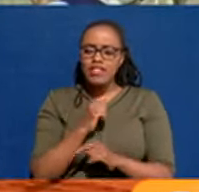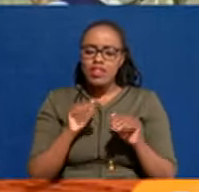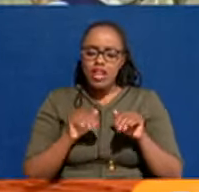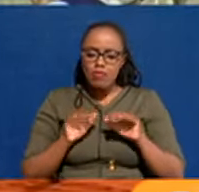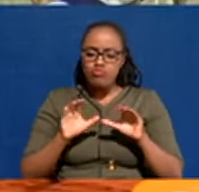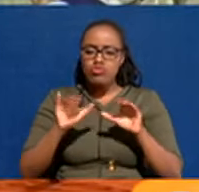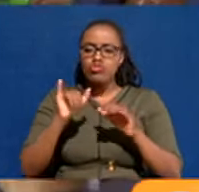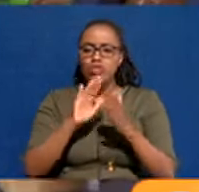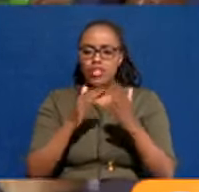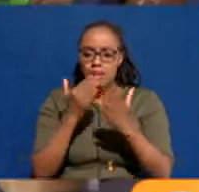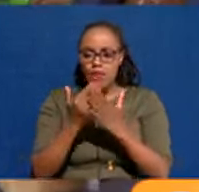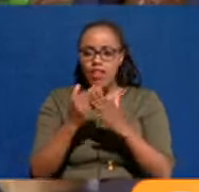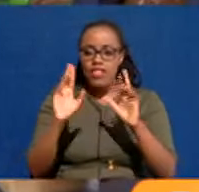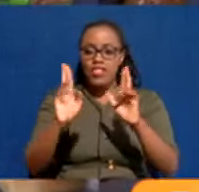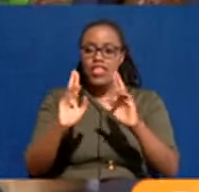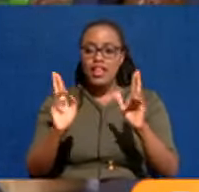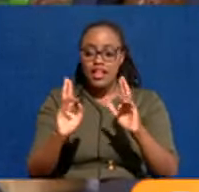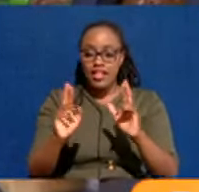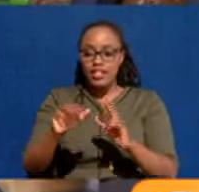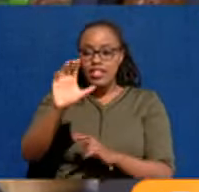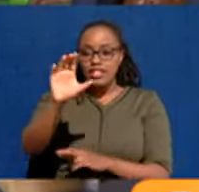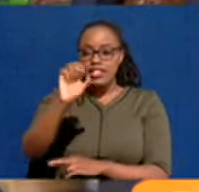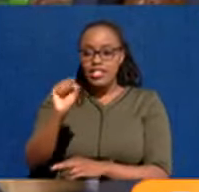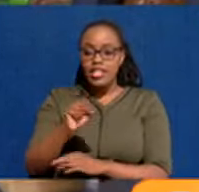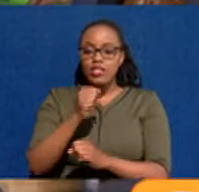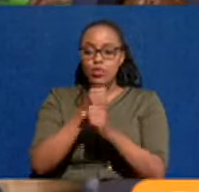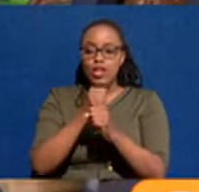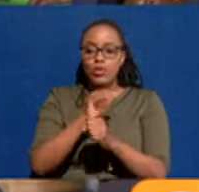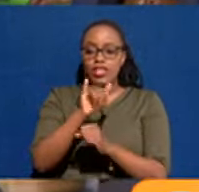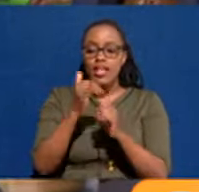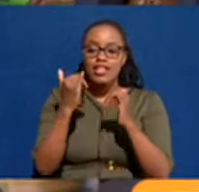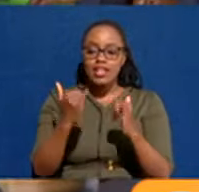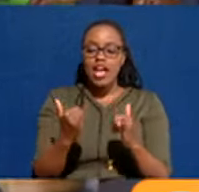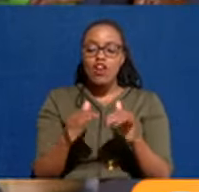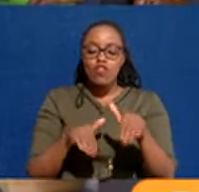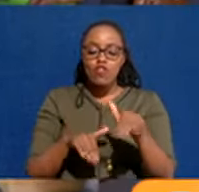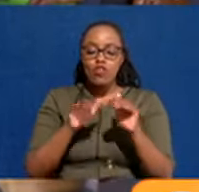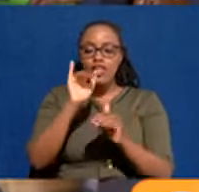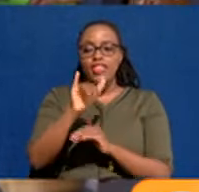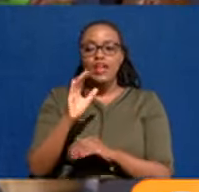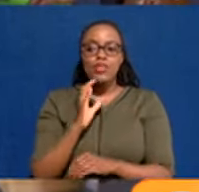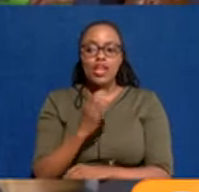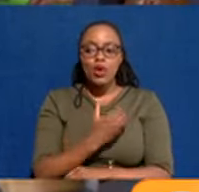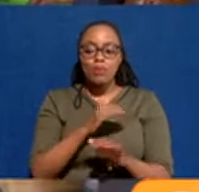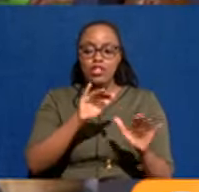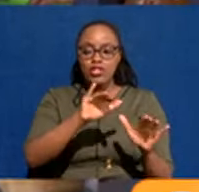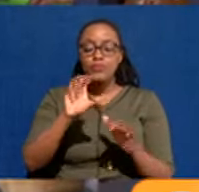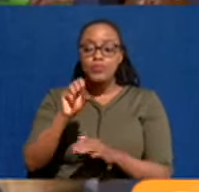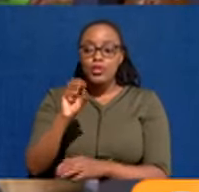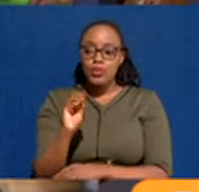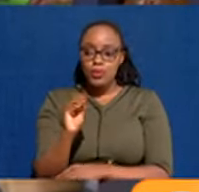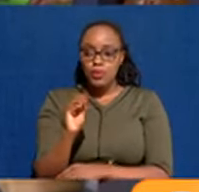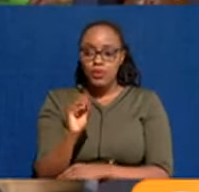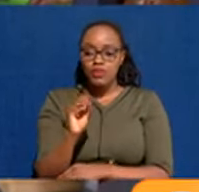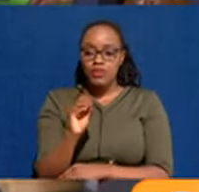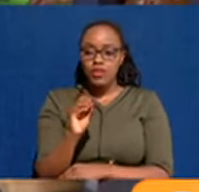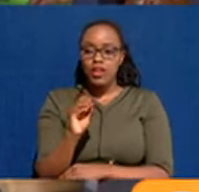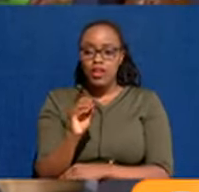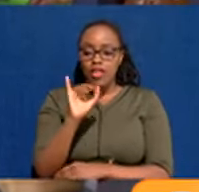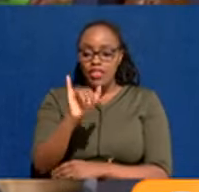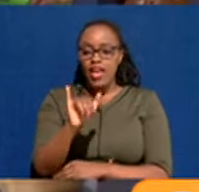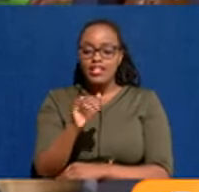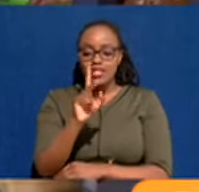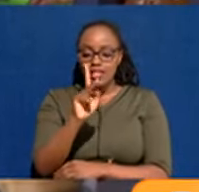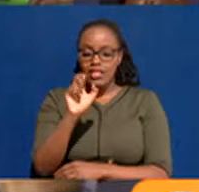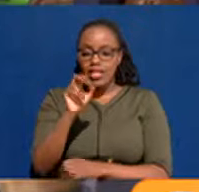regulations. They are ready. They're with the CS. And that's one of the things we're doing as part of that committee. So, Ken, that is